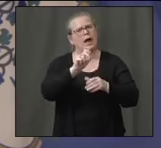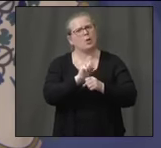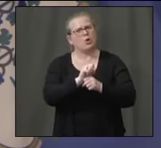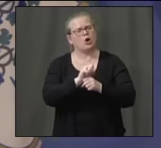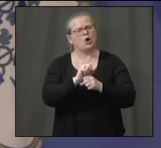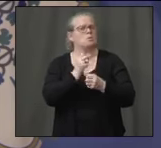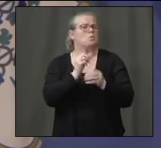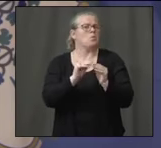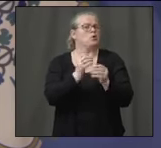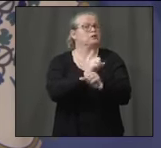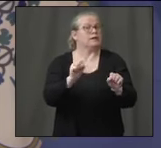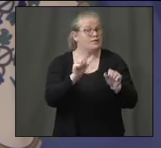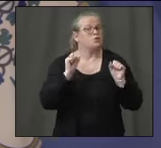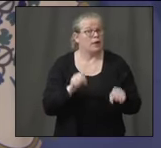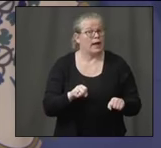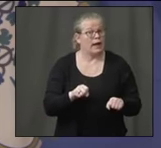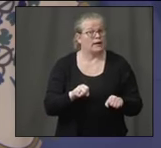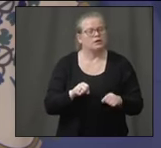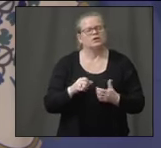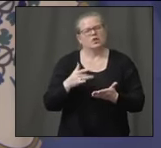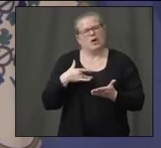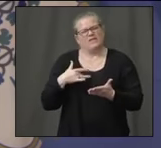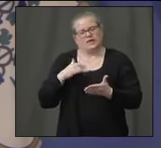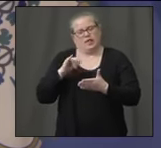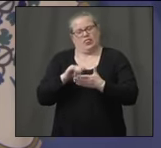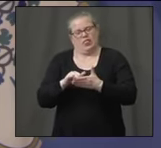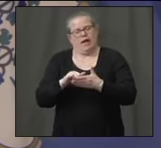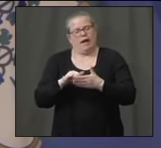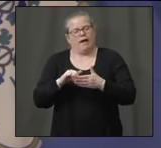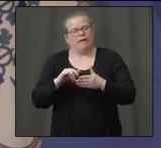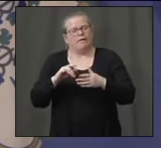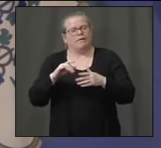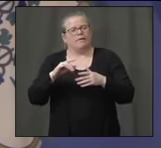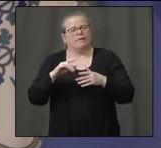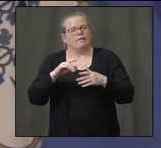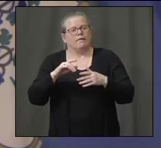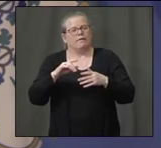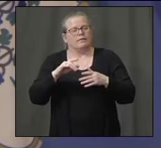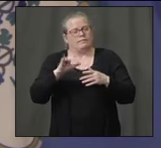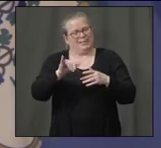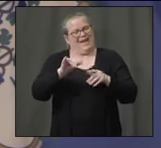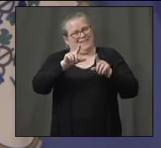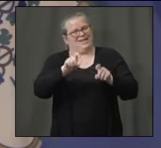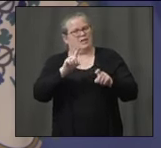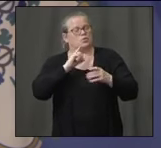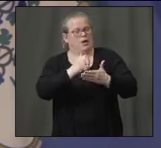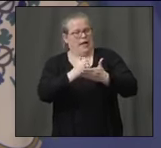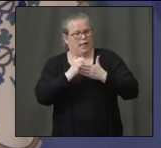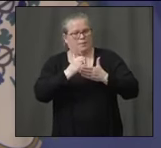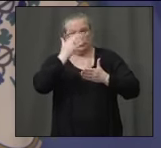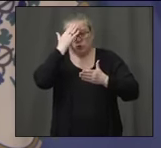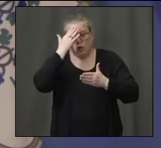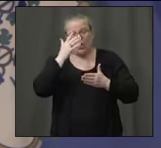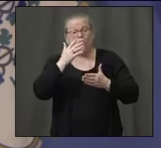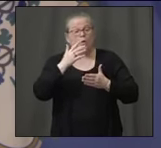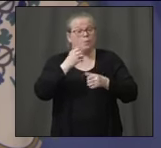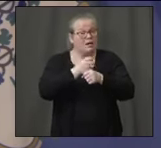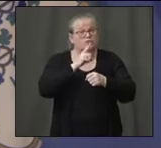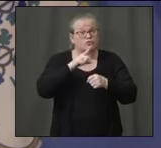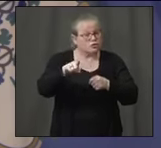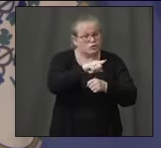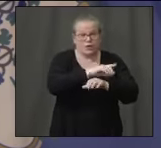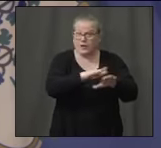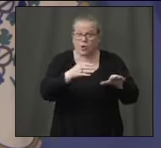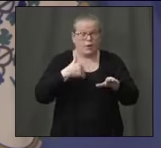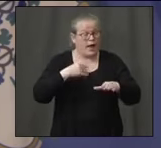indicative of that. We can broaden that out quicker and make sure we know people going to work aren't infected or those who are infected or quarantined